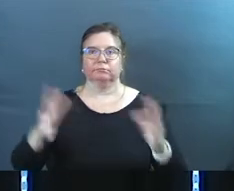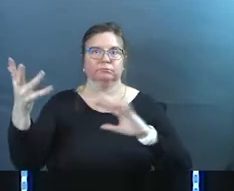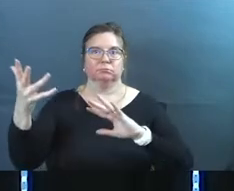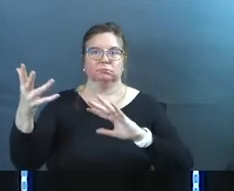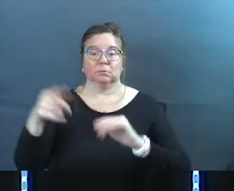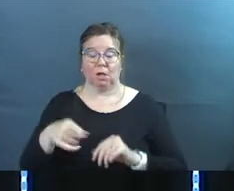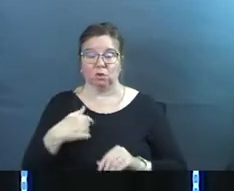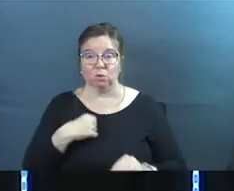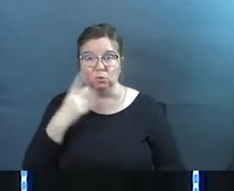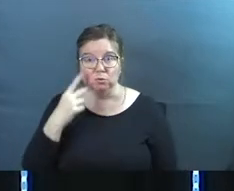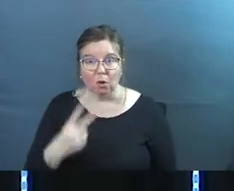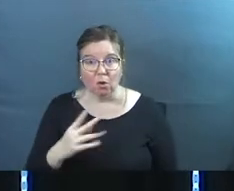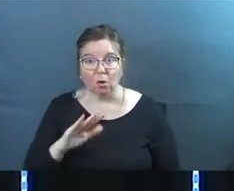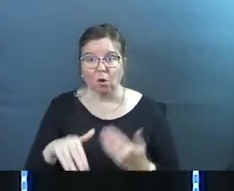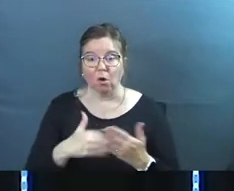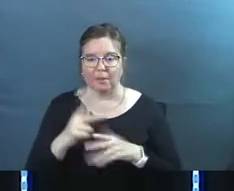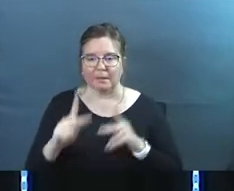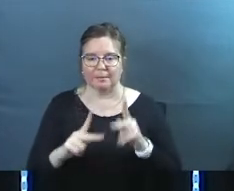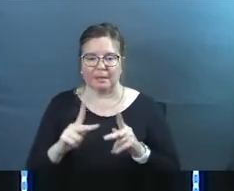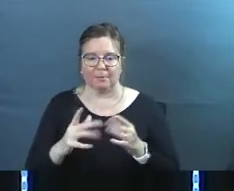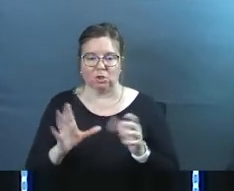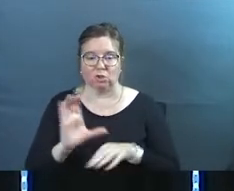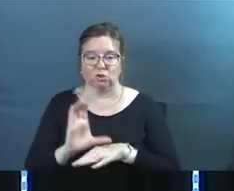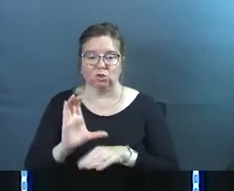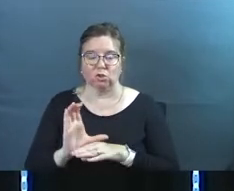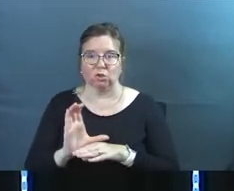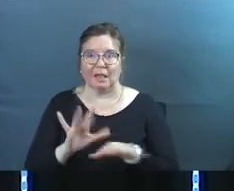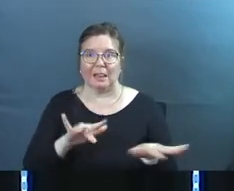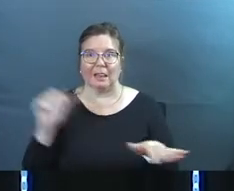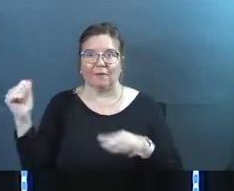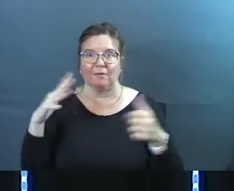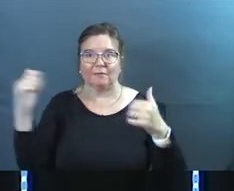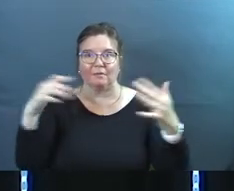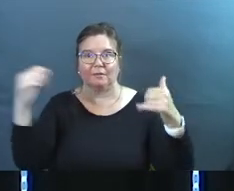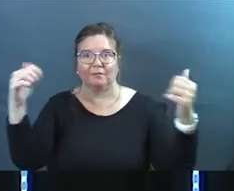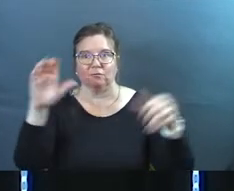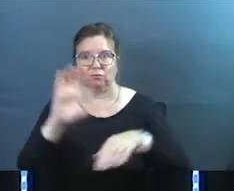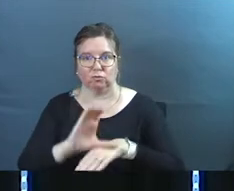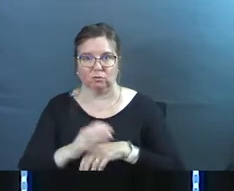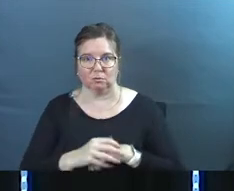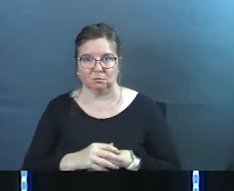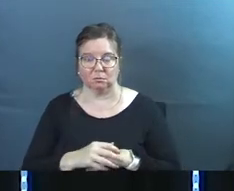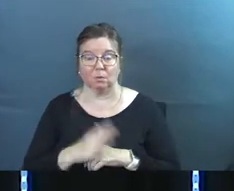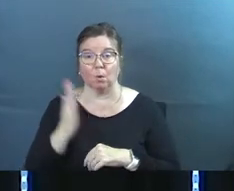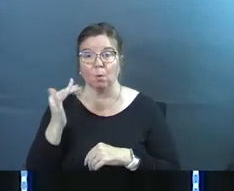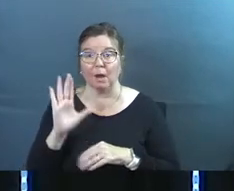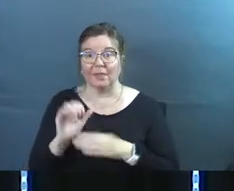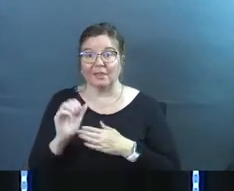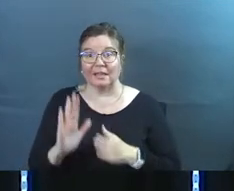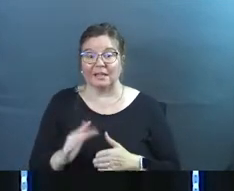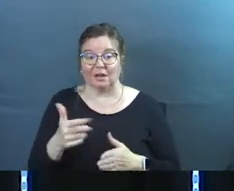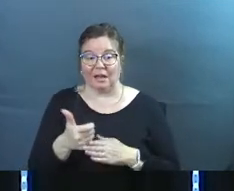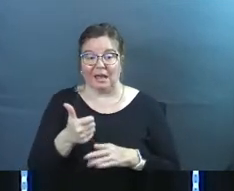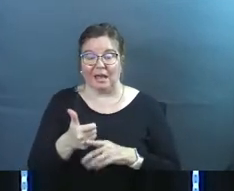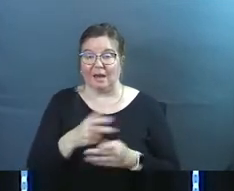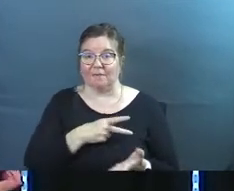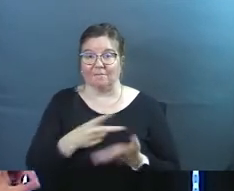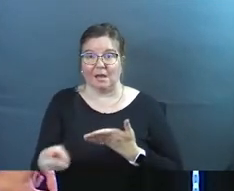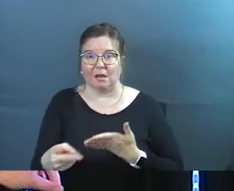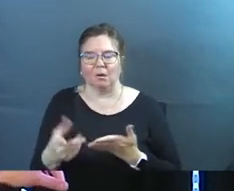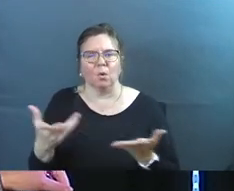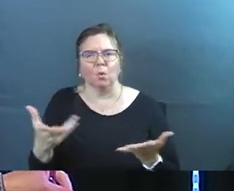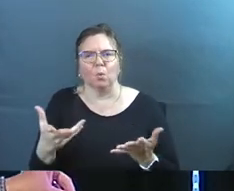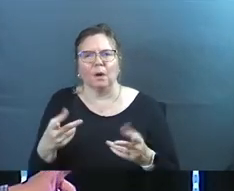and then you saw all these people in the church left the church because the leader had had a failure.